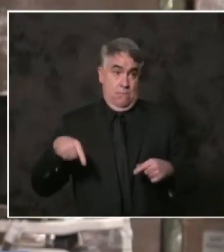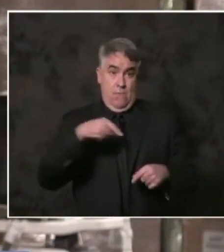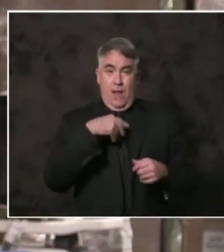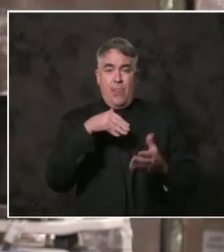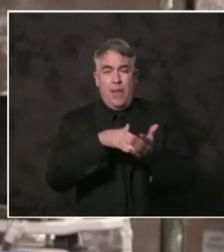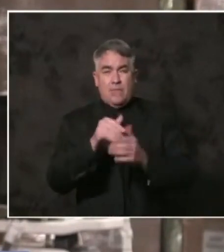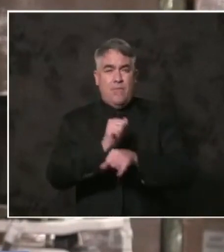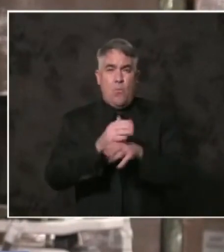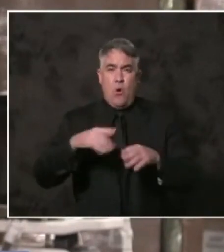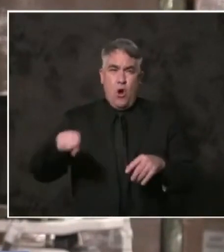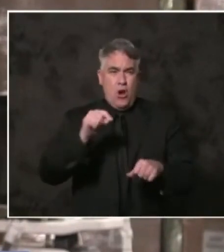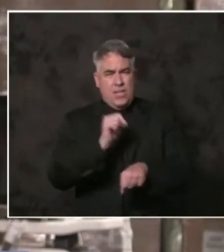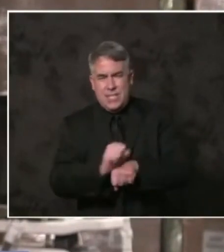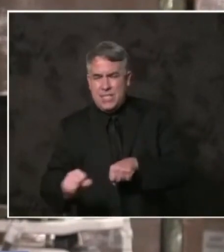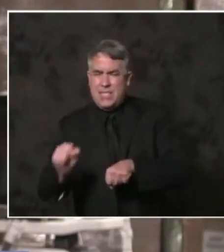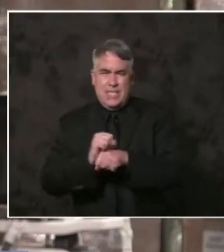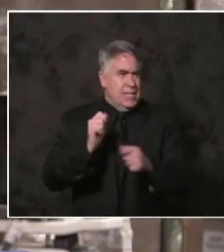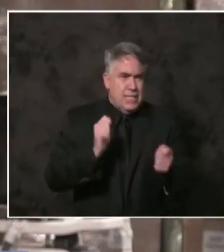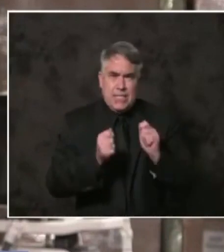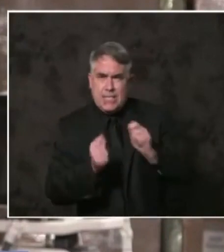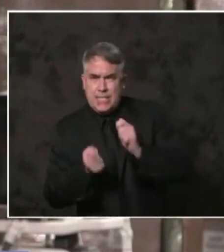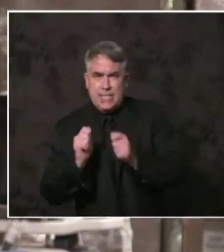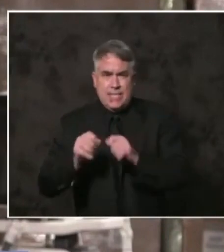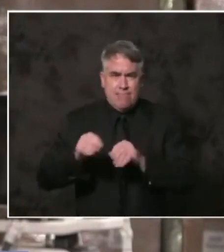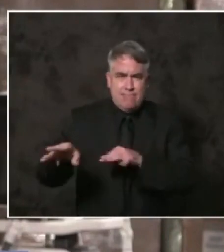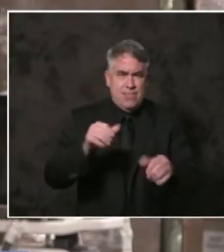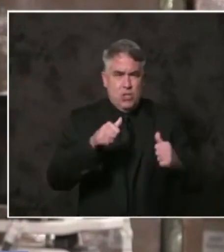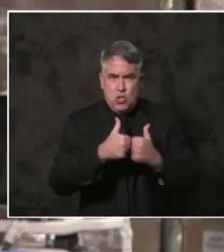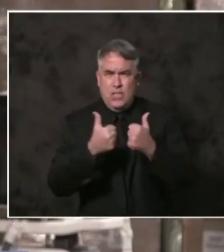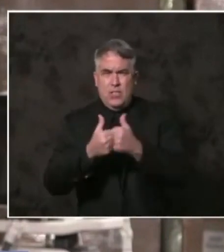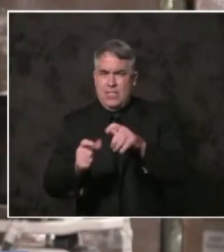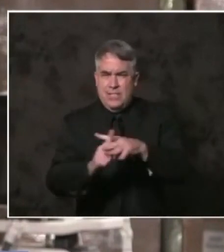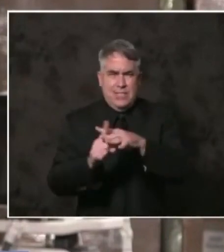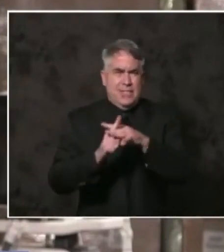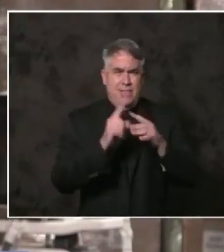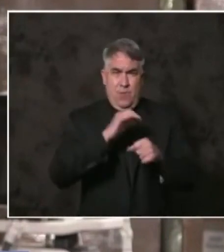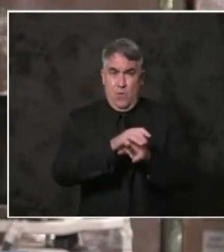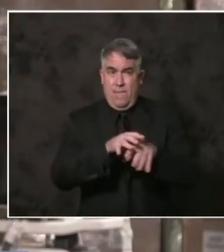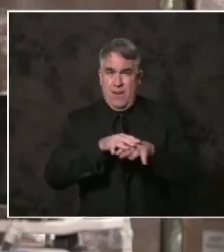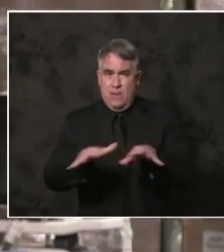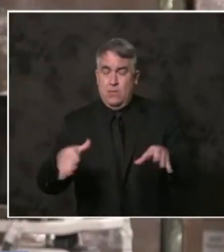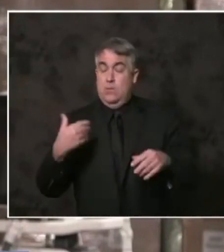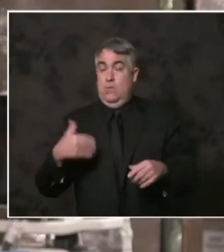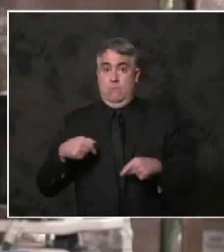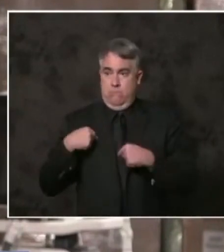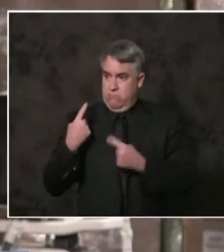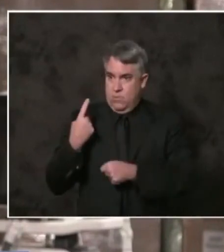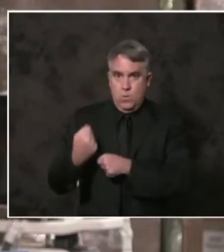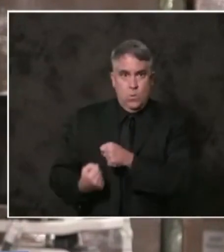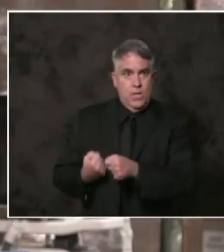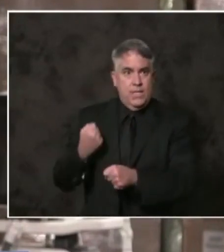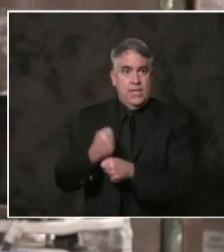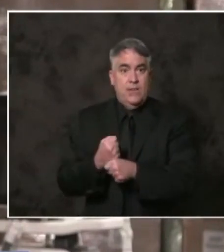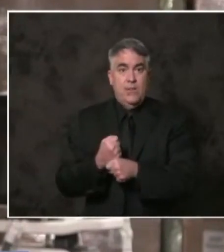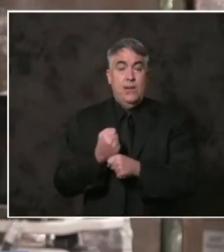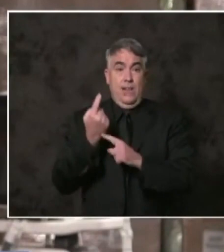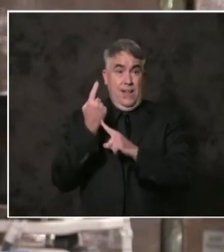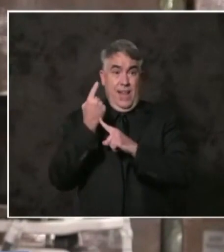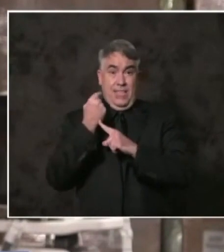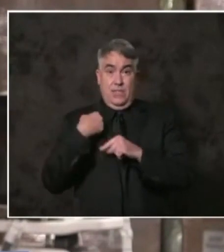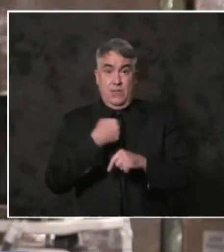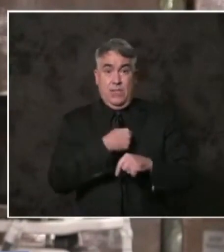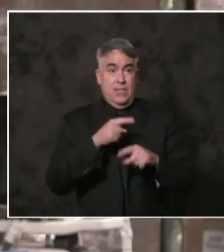ever-changing, incredibly challenging pandemic of the last year. A year that has tested us and at times divided us.